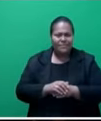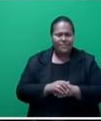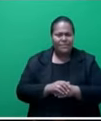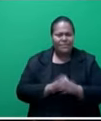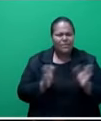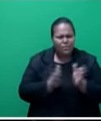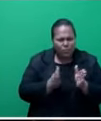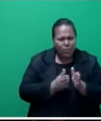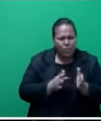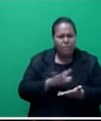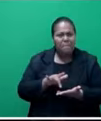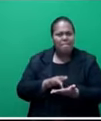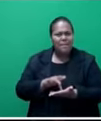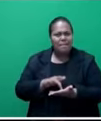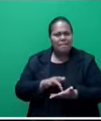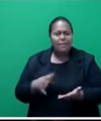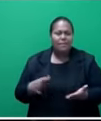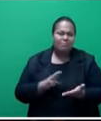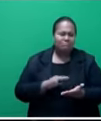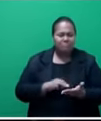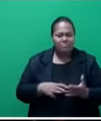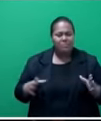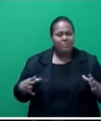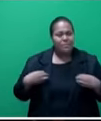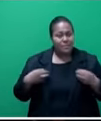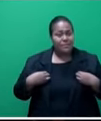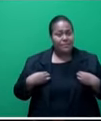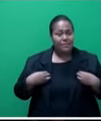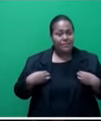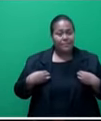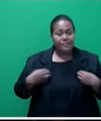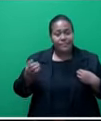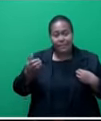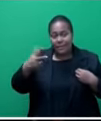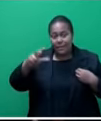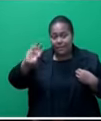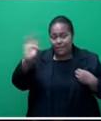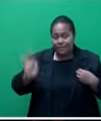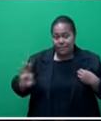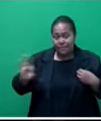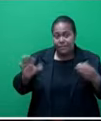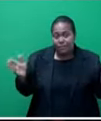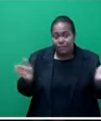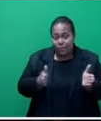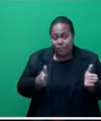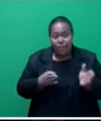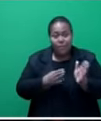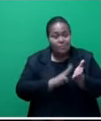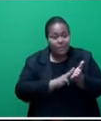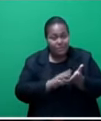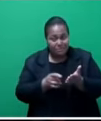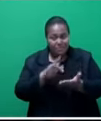enterprises. And much of that 80 percent of small and medium enterprises are actually